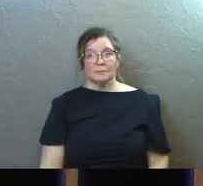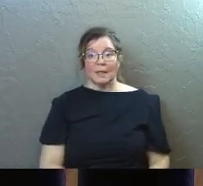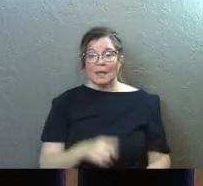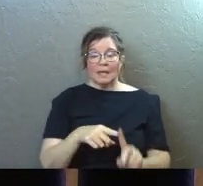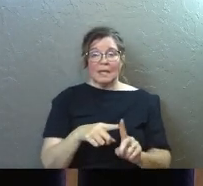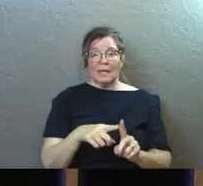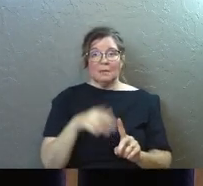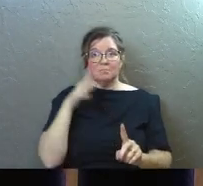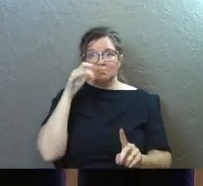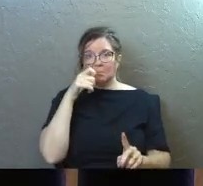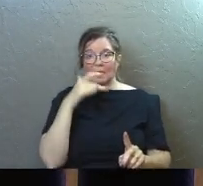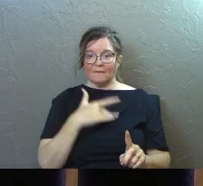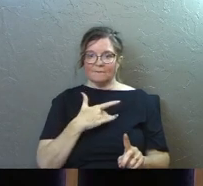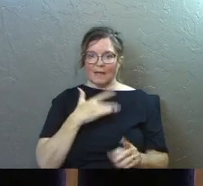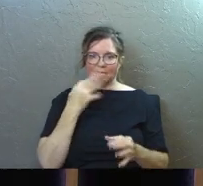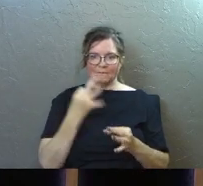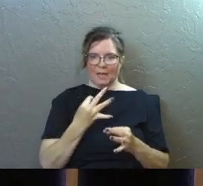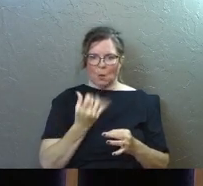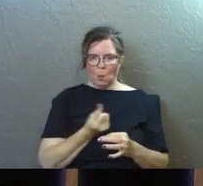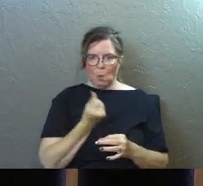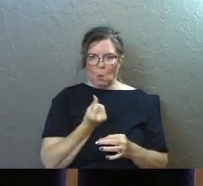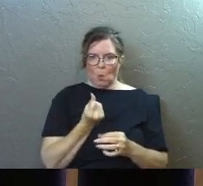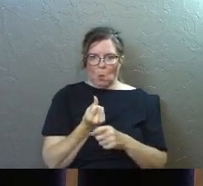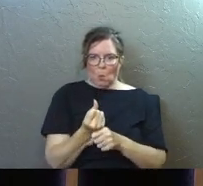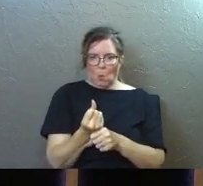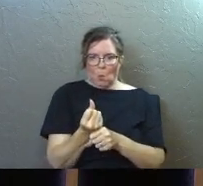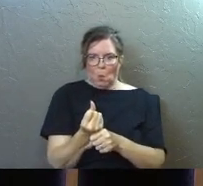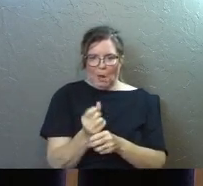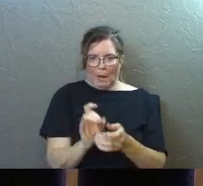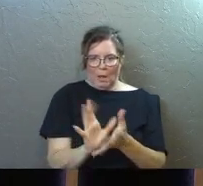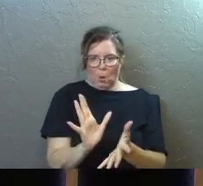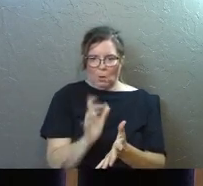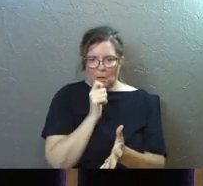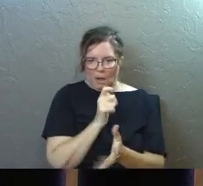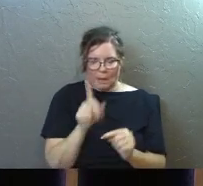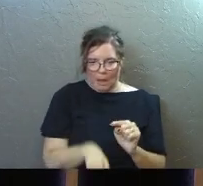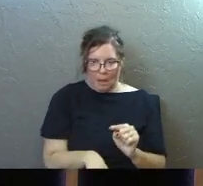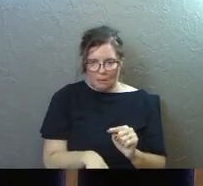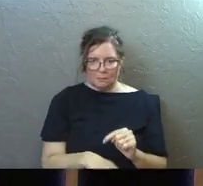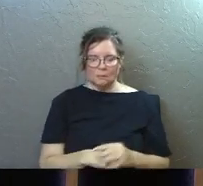But he just, he felt like faith was just holding on to that thing and not letting go.